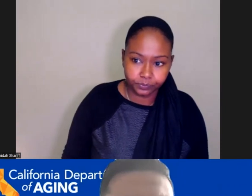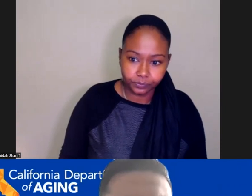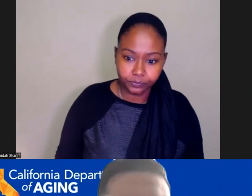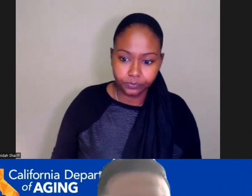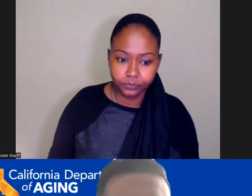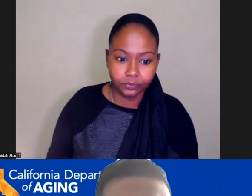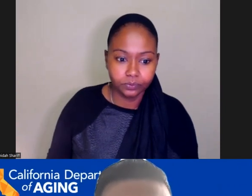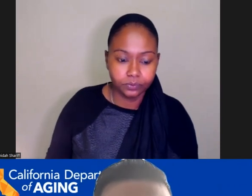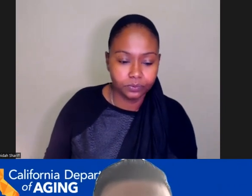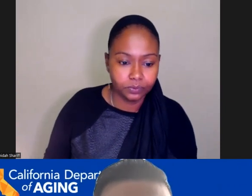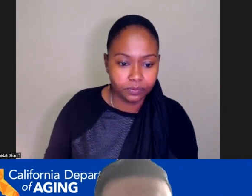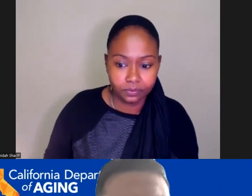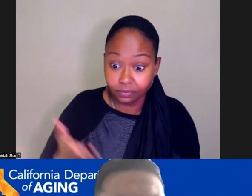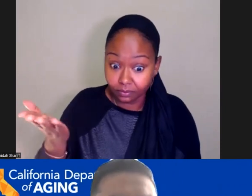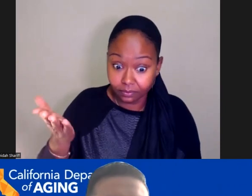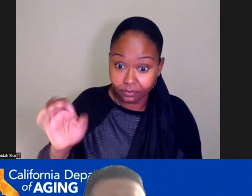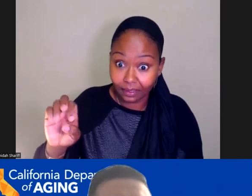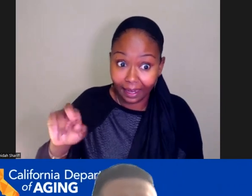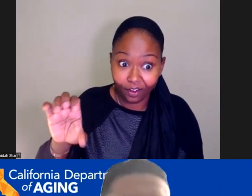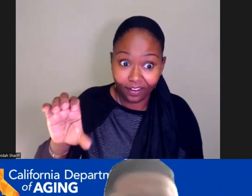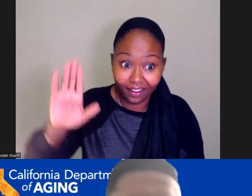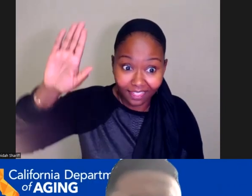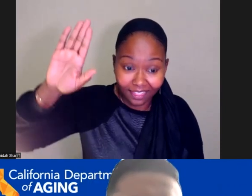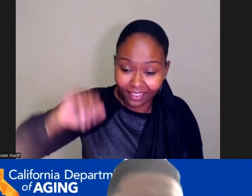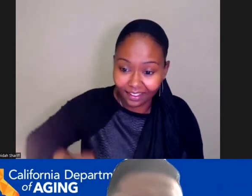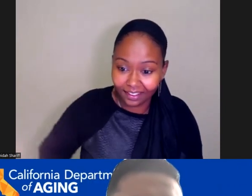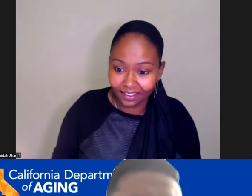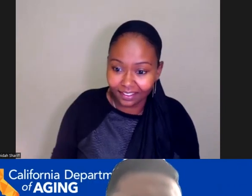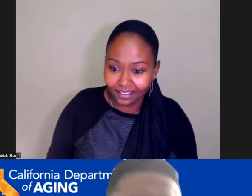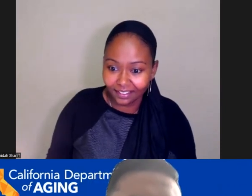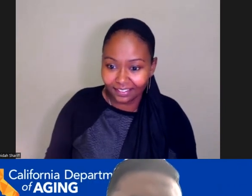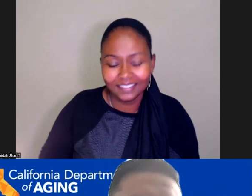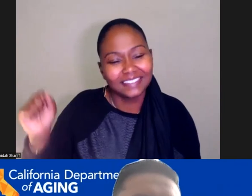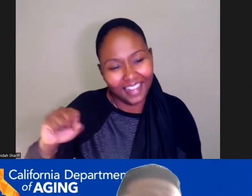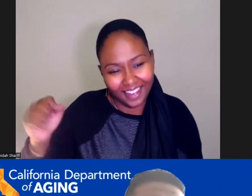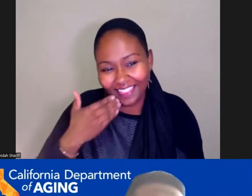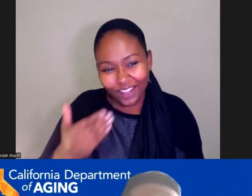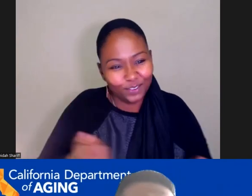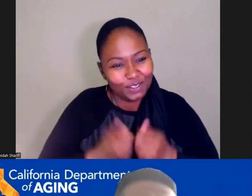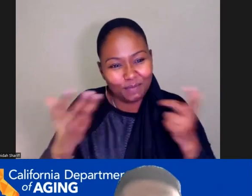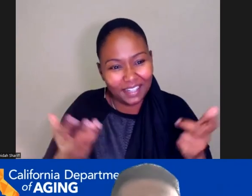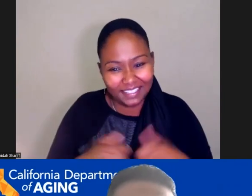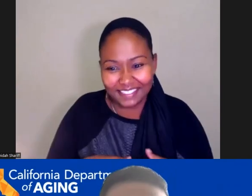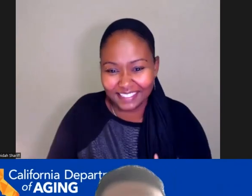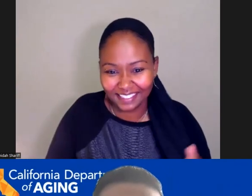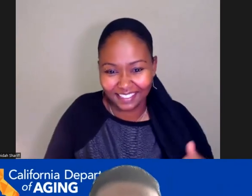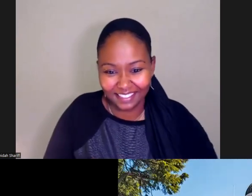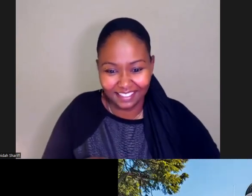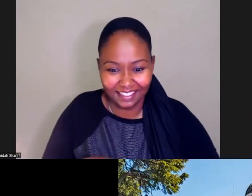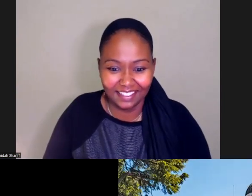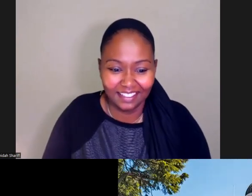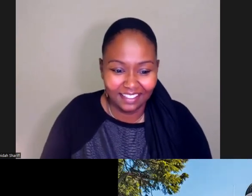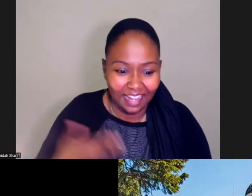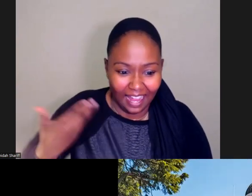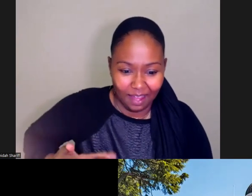So Eric, I see your hand up. a few other hands. Yeah, thank you so much, Eric Harris with Disability Rights